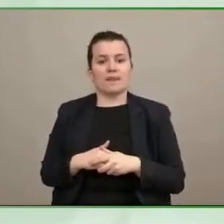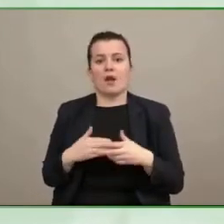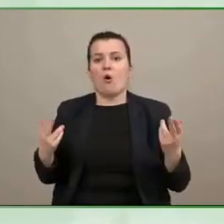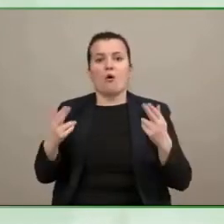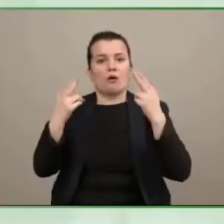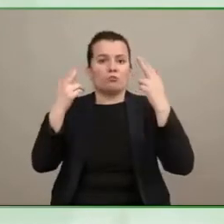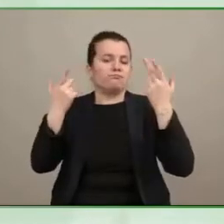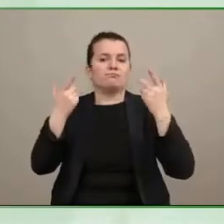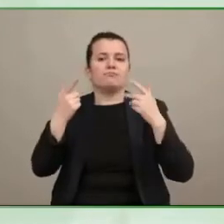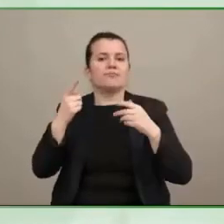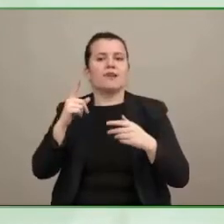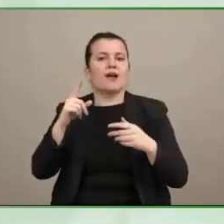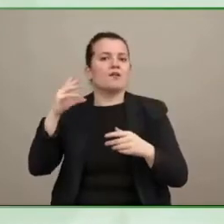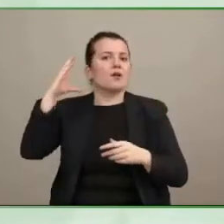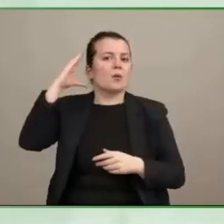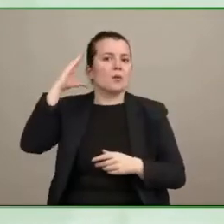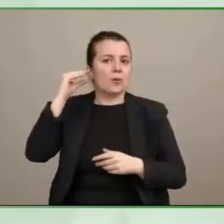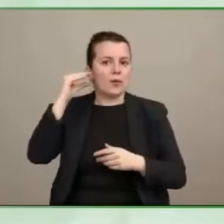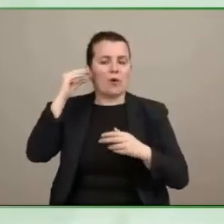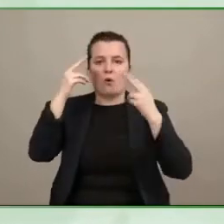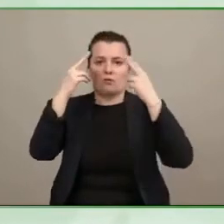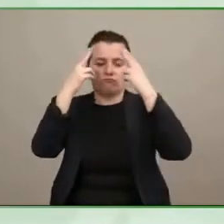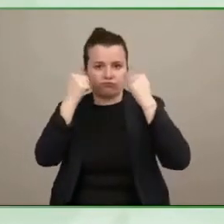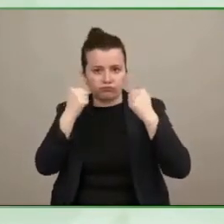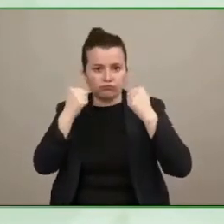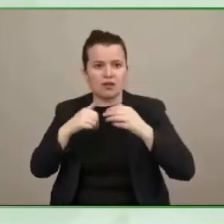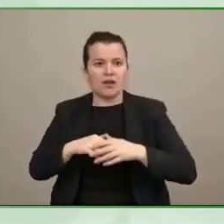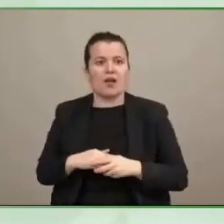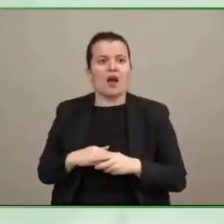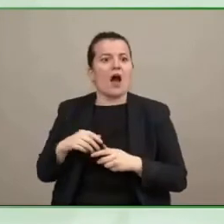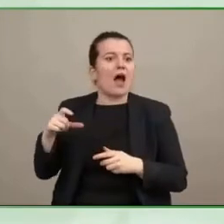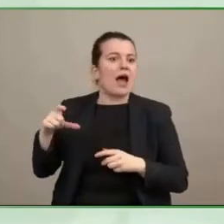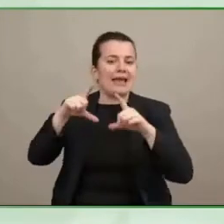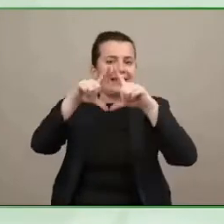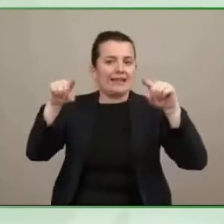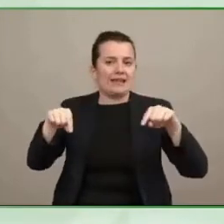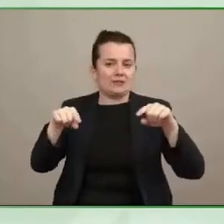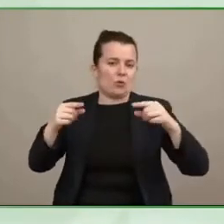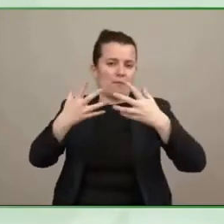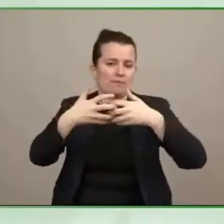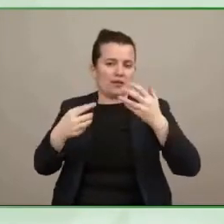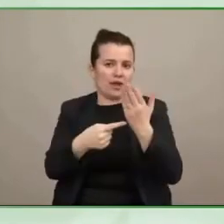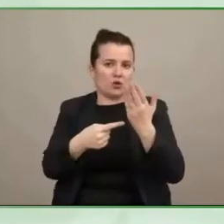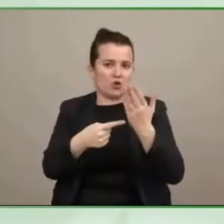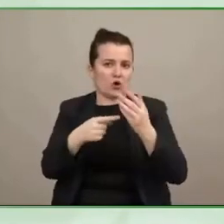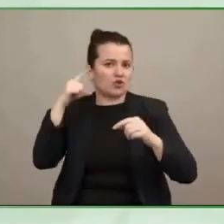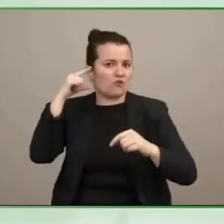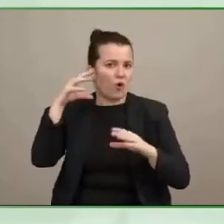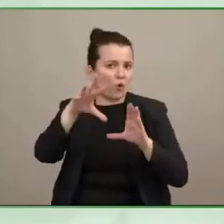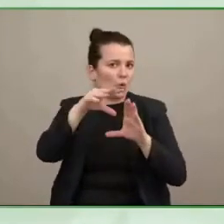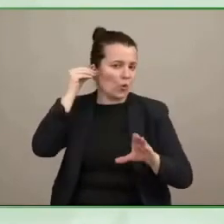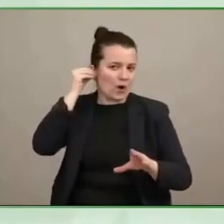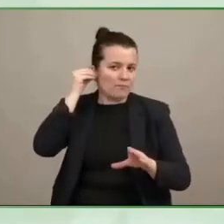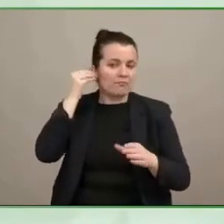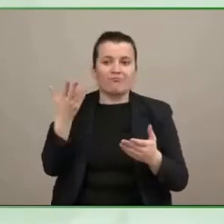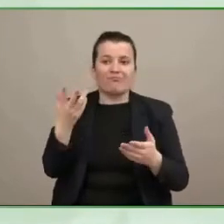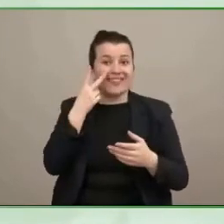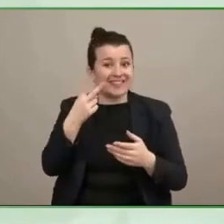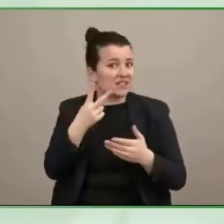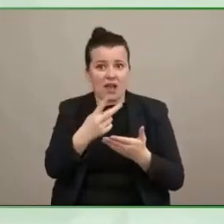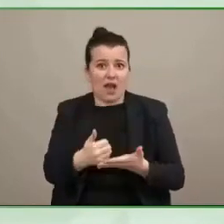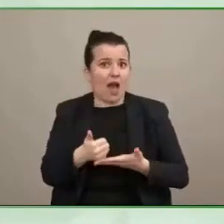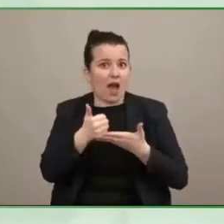loops um can't provide that but people with hearing loss shouldn't have to wear an additional